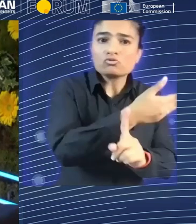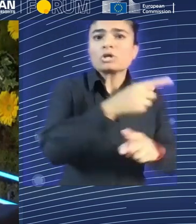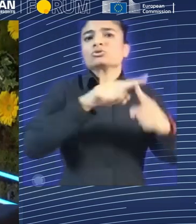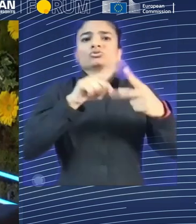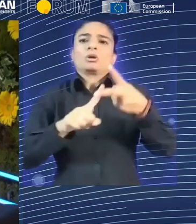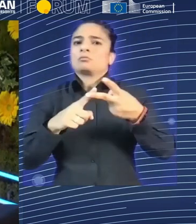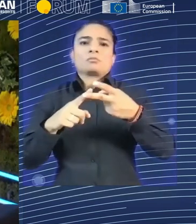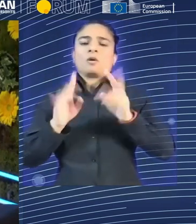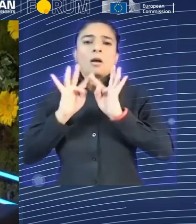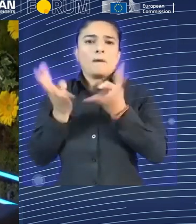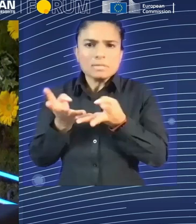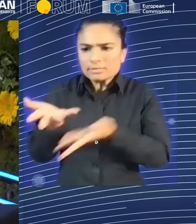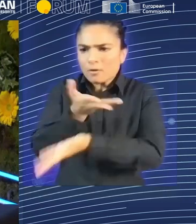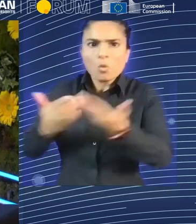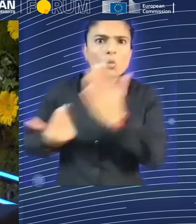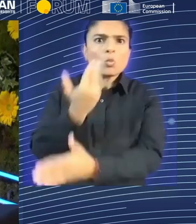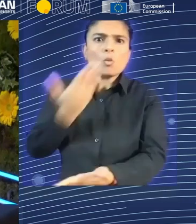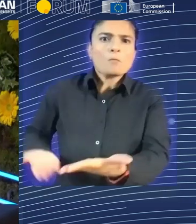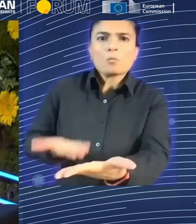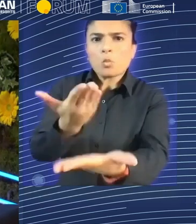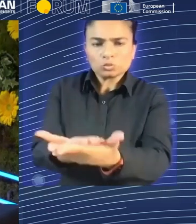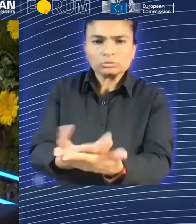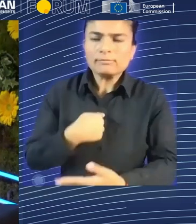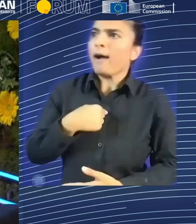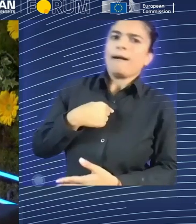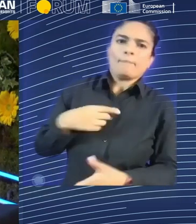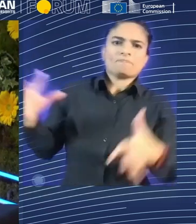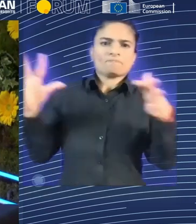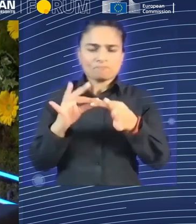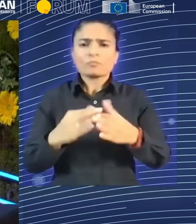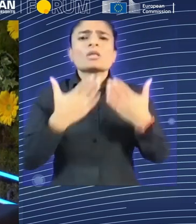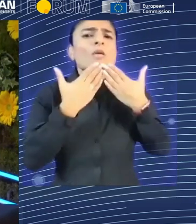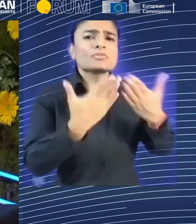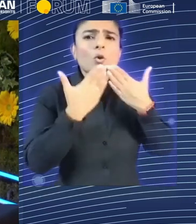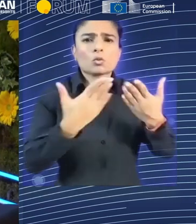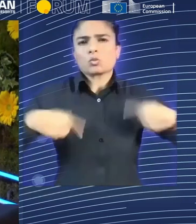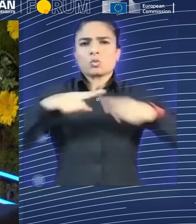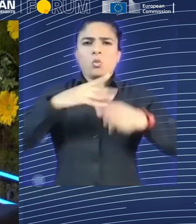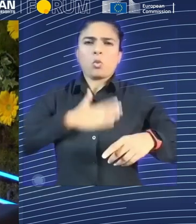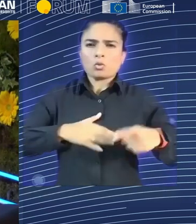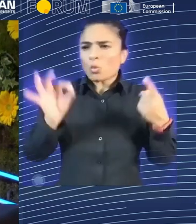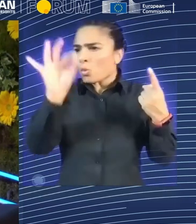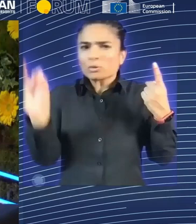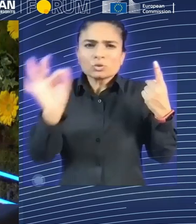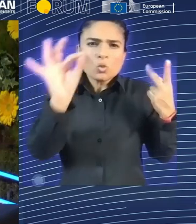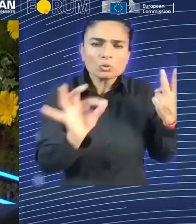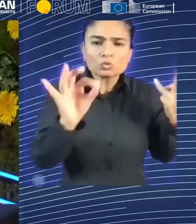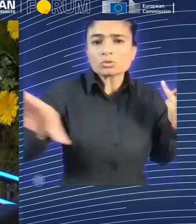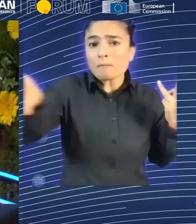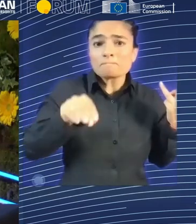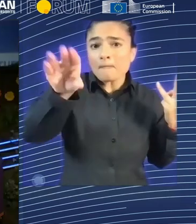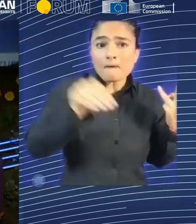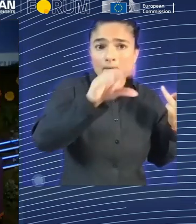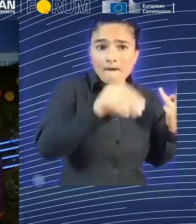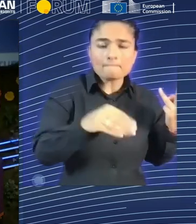questions, we're to take them from the audience here, if could have a little bit more light. And I'm going to also pick up the tablet, which, I'm sorry, I forgot somewhere there,